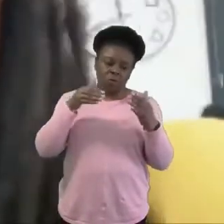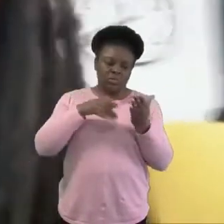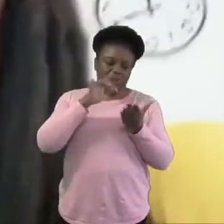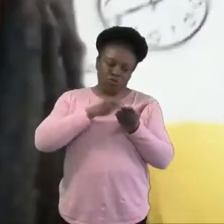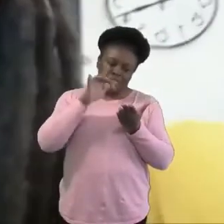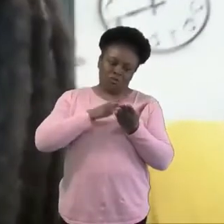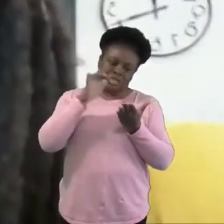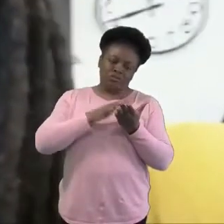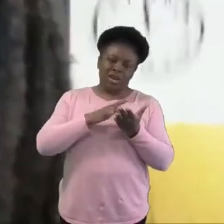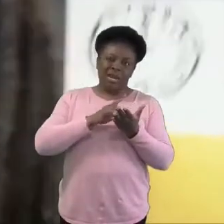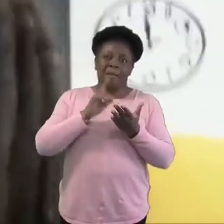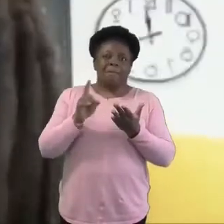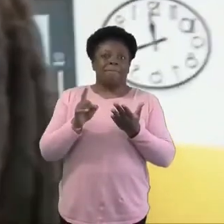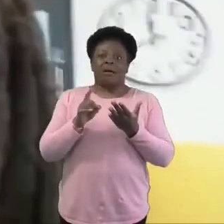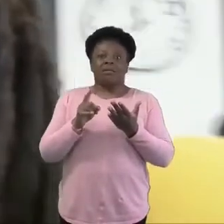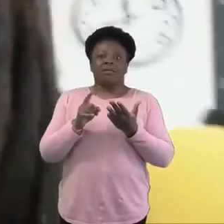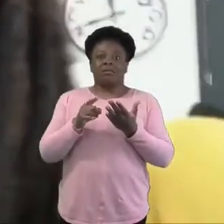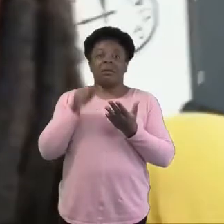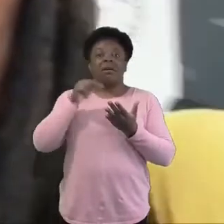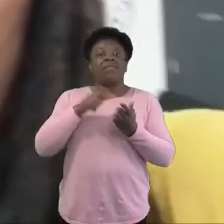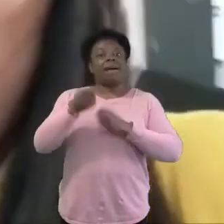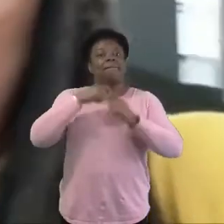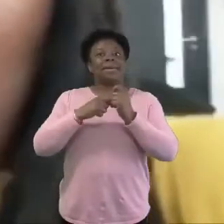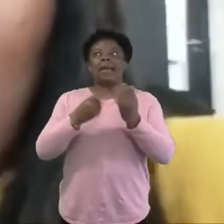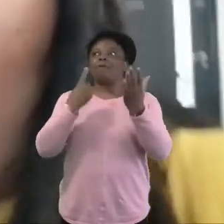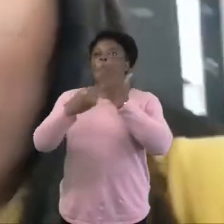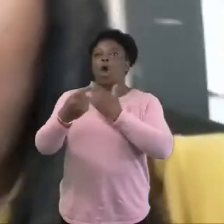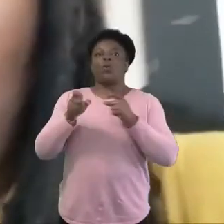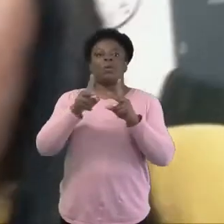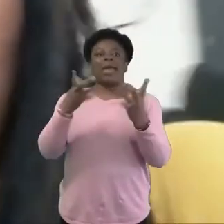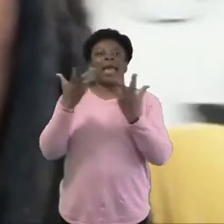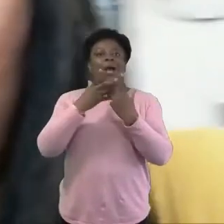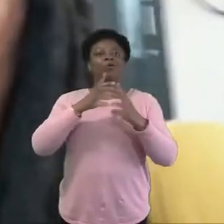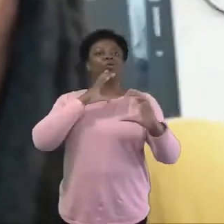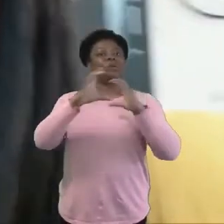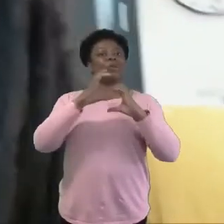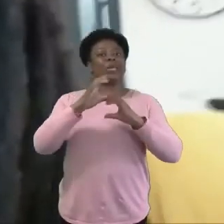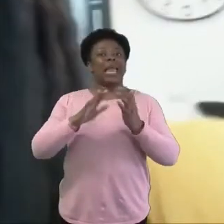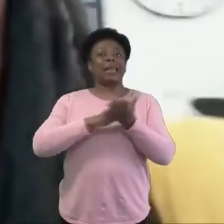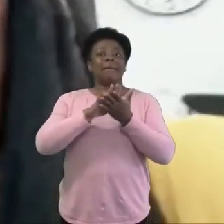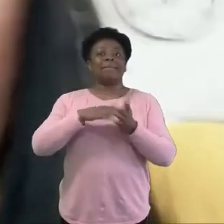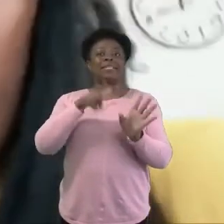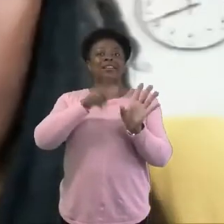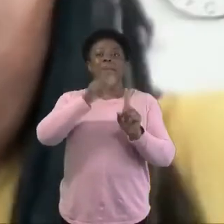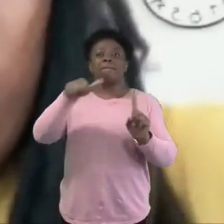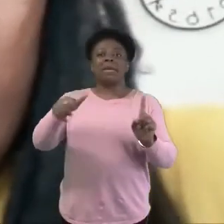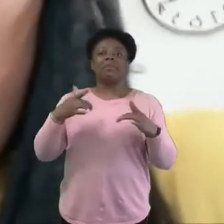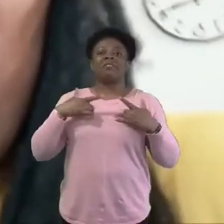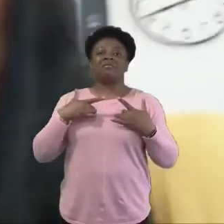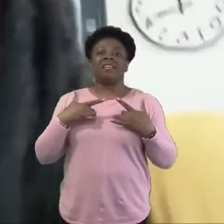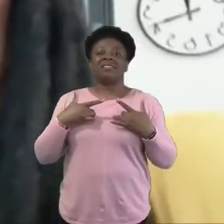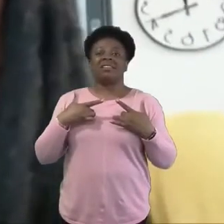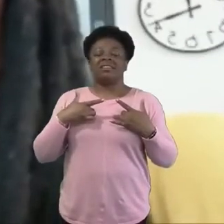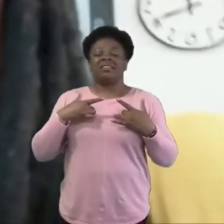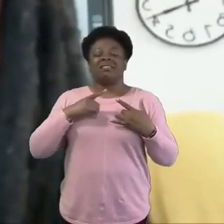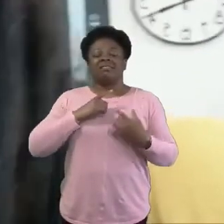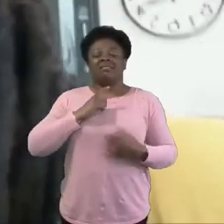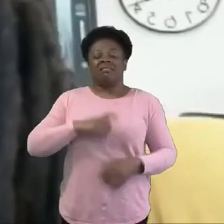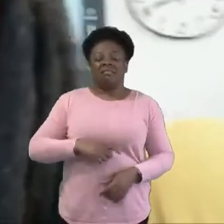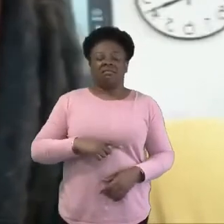only way that we could communicate and be together. Saying that, we're so grateful. What we've seen here in our youth ministry